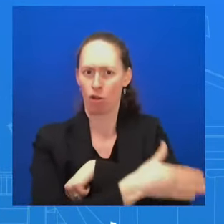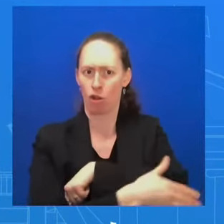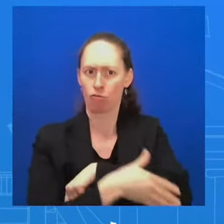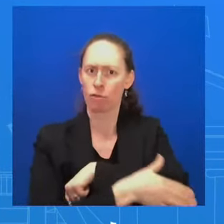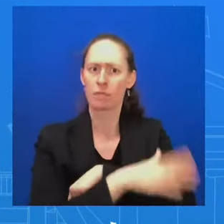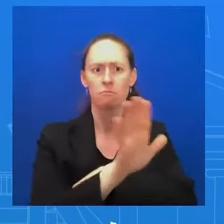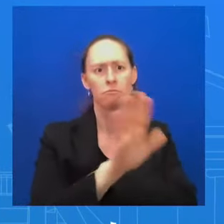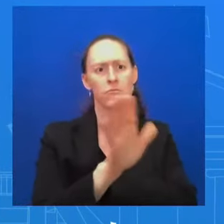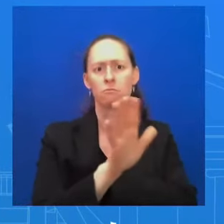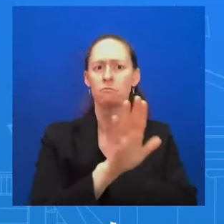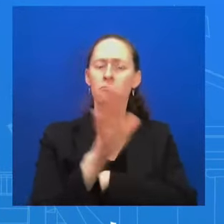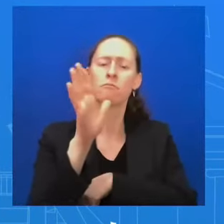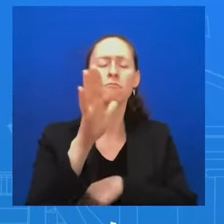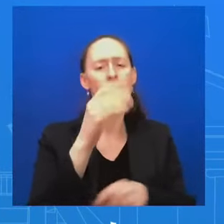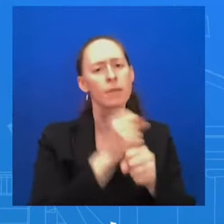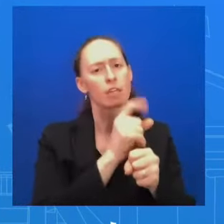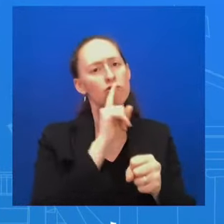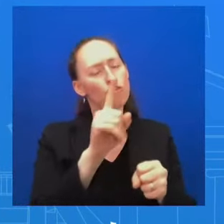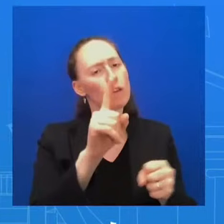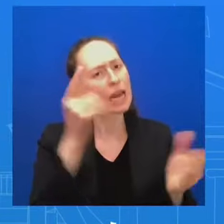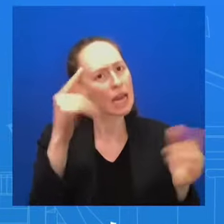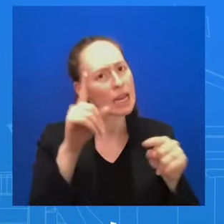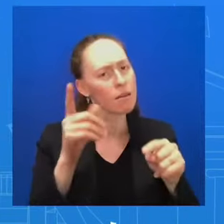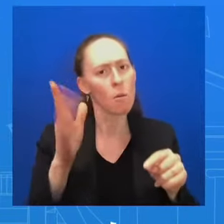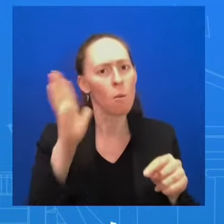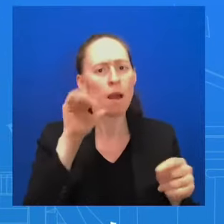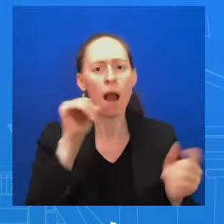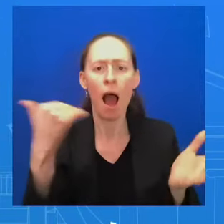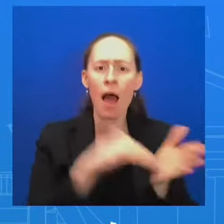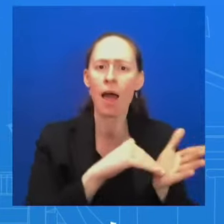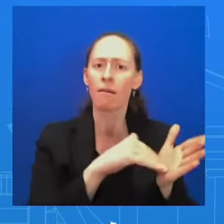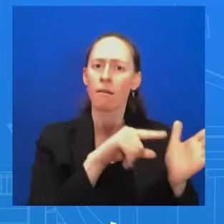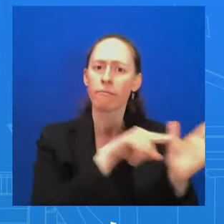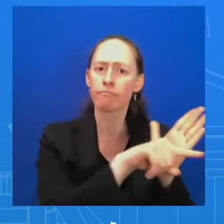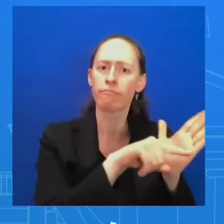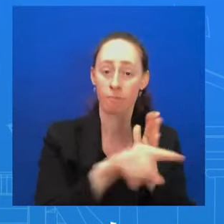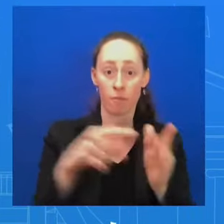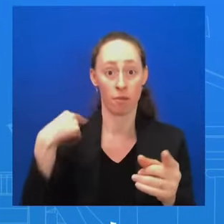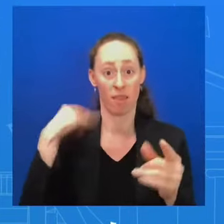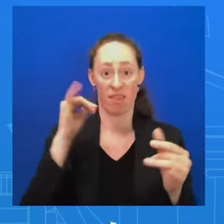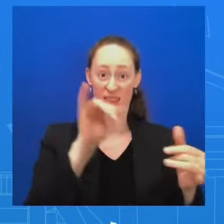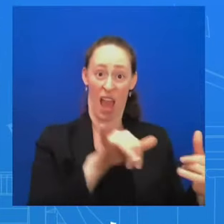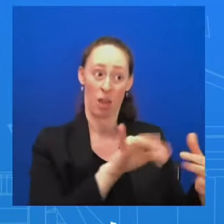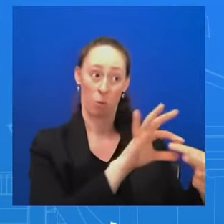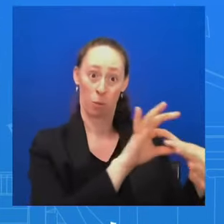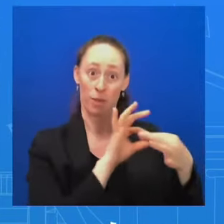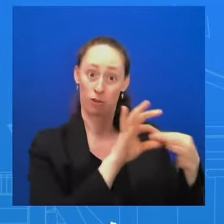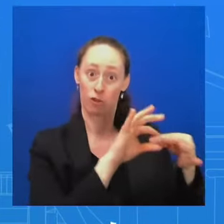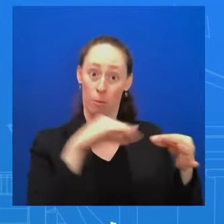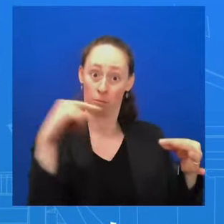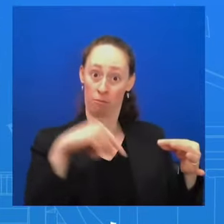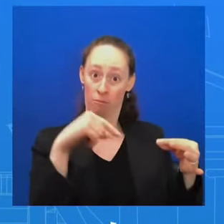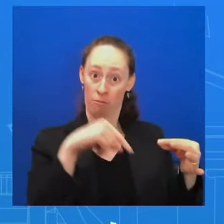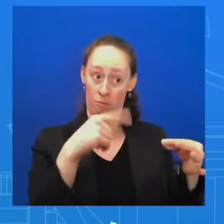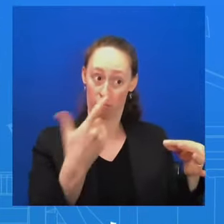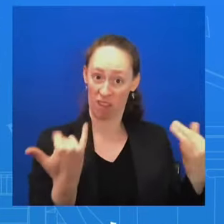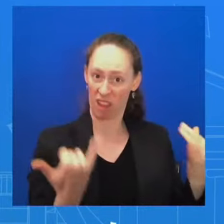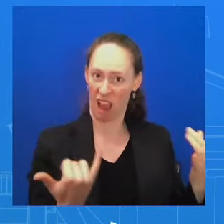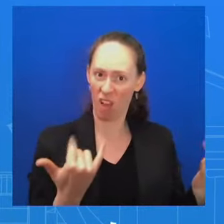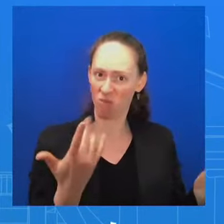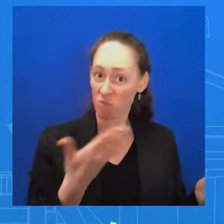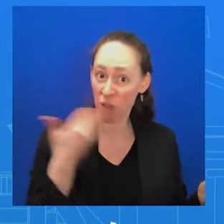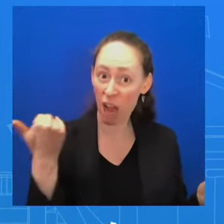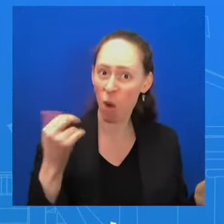Do you think Washington has improved on that front in the last 30 years? I believe, I can't speak for every administration